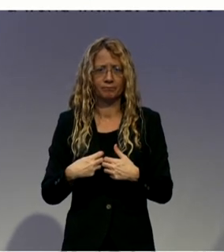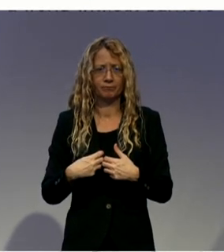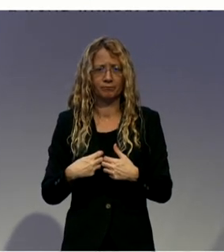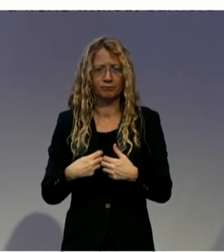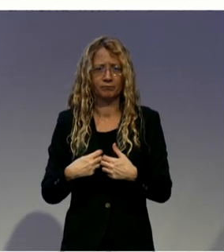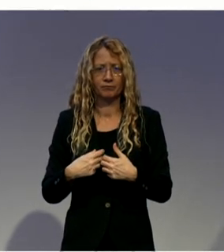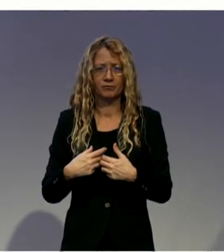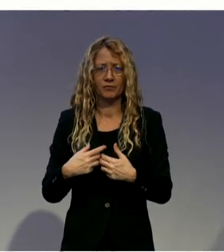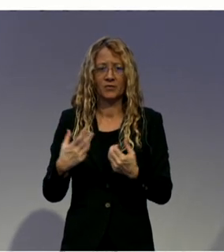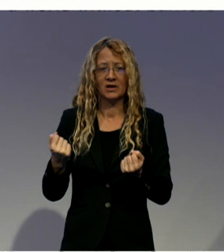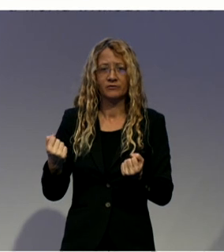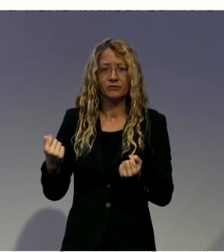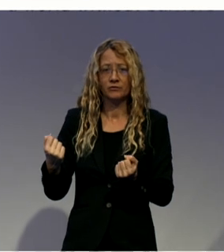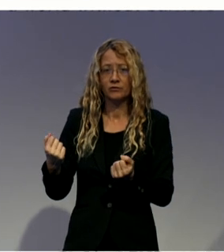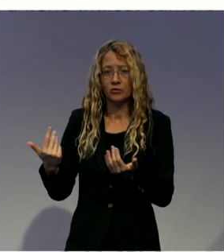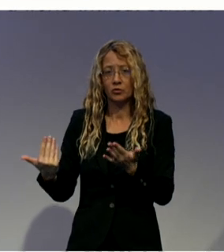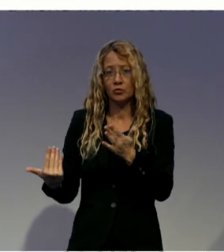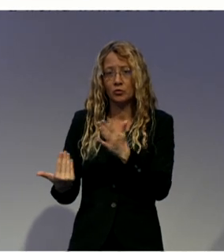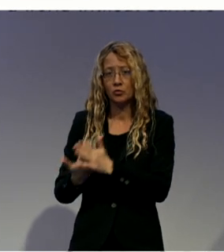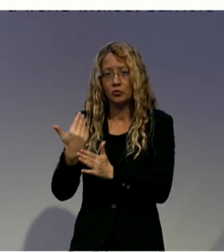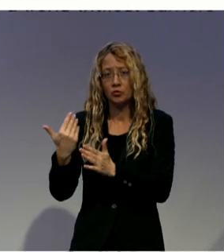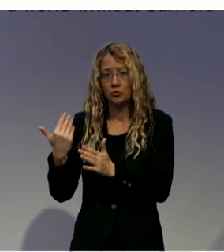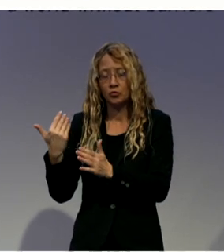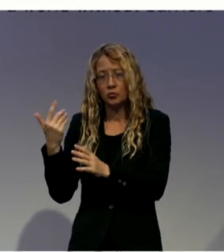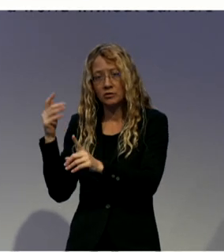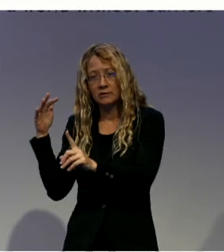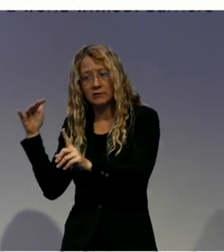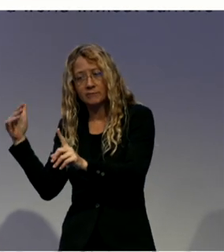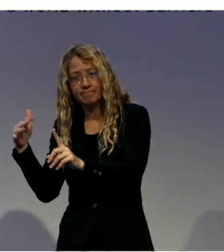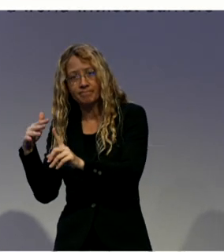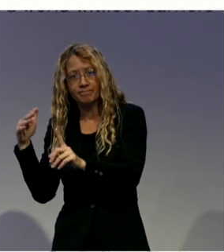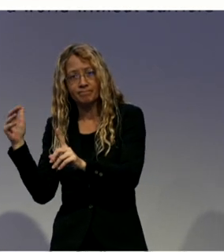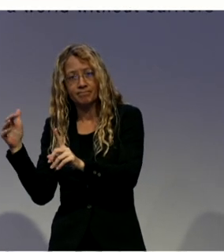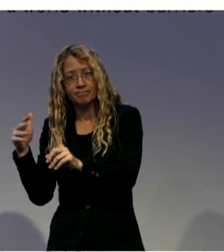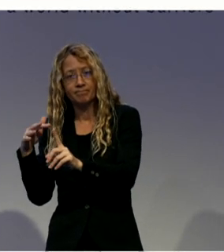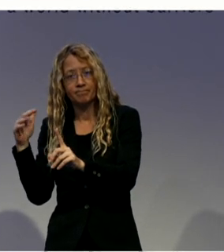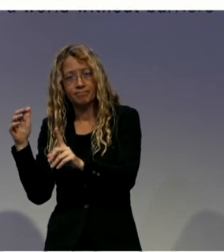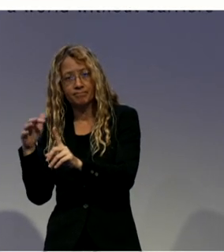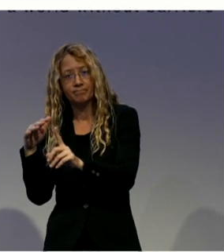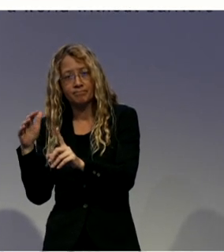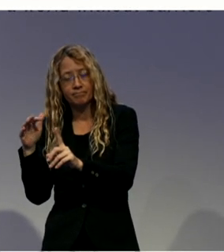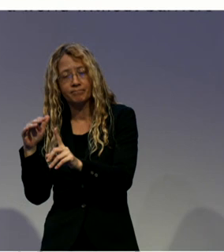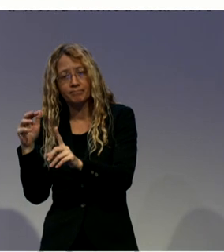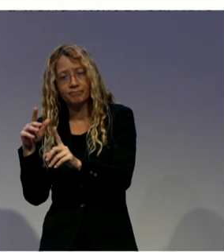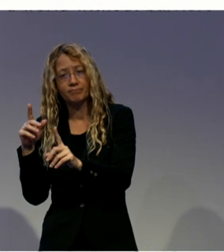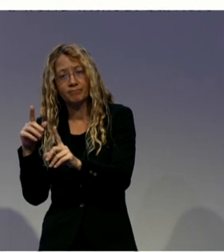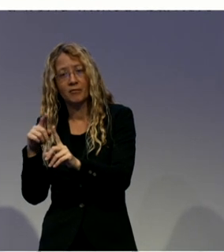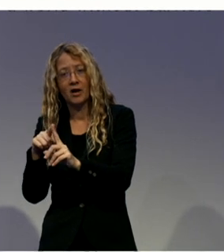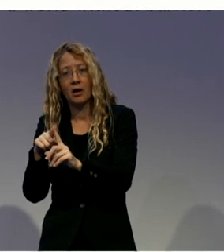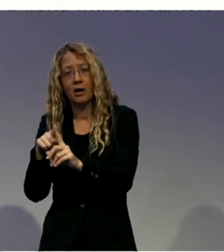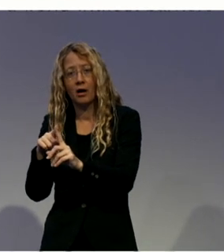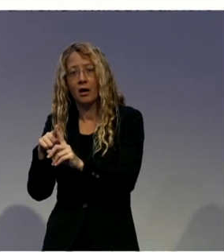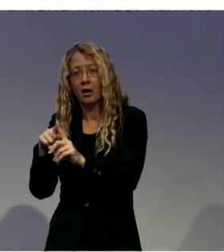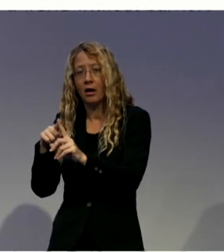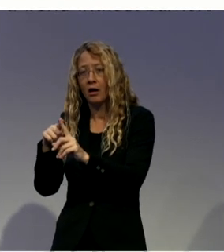trusts the people that are provoking harm. And also we work of course in